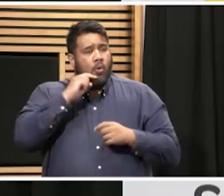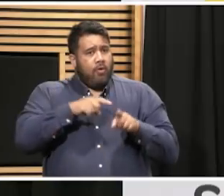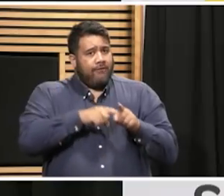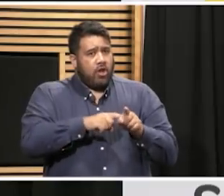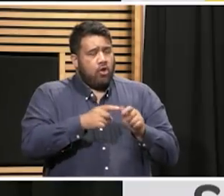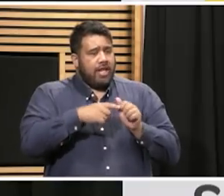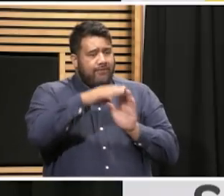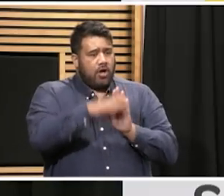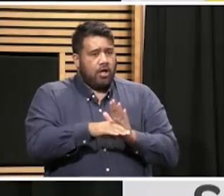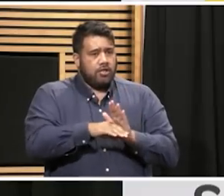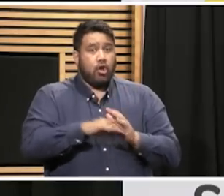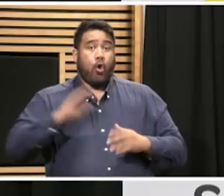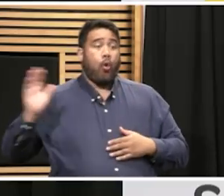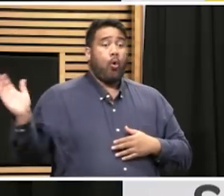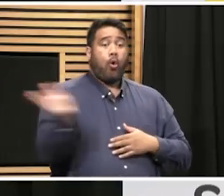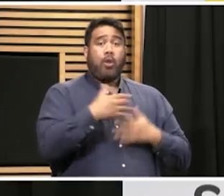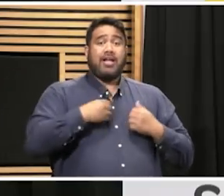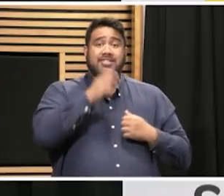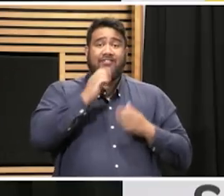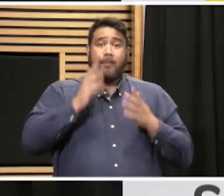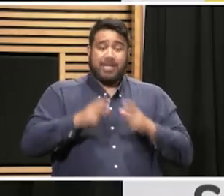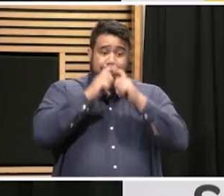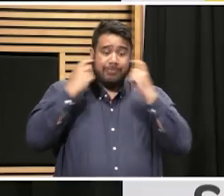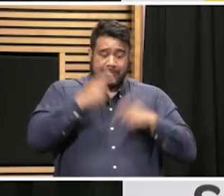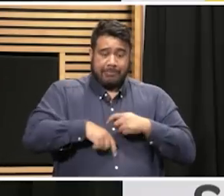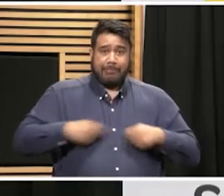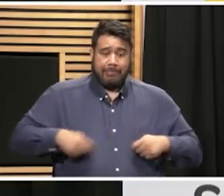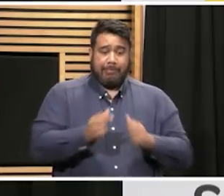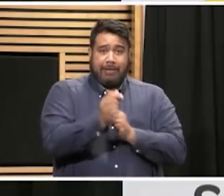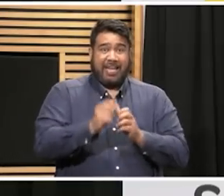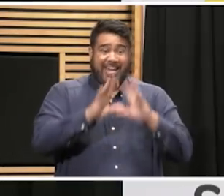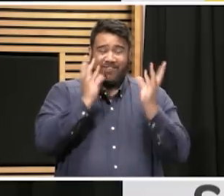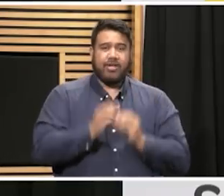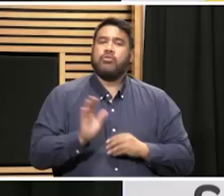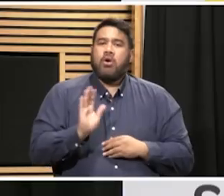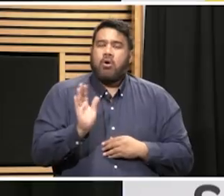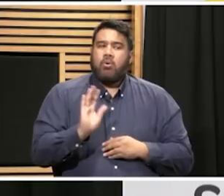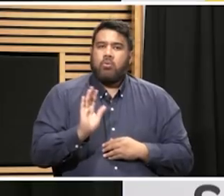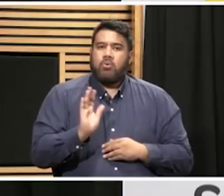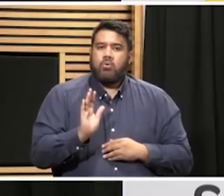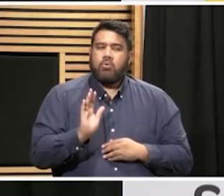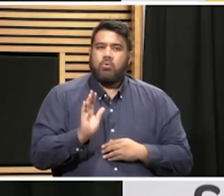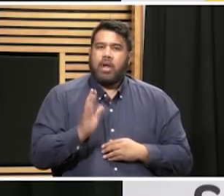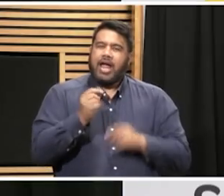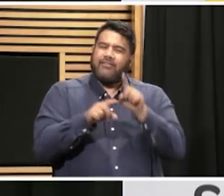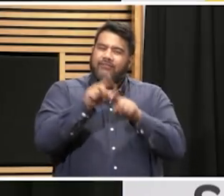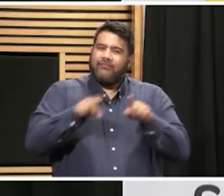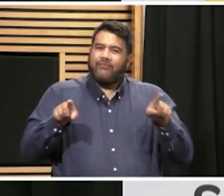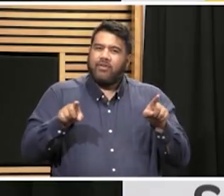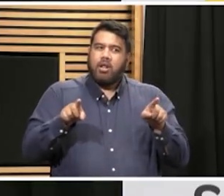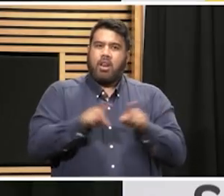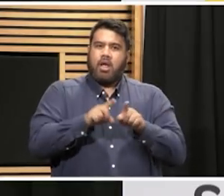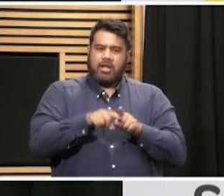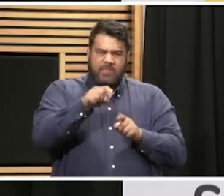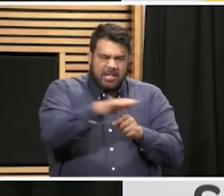setting needs to wear personal protective equipment. The majority of care will be of people will be in situations where people haven't got a respiratory